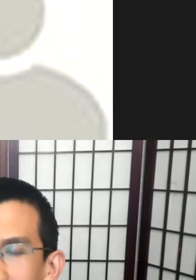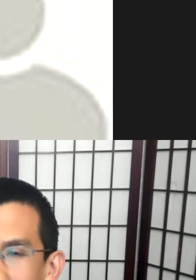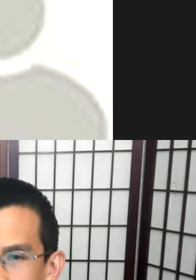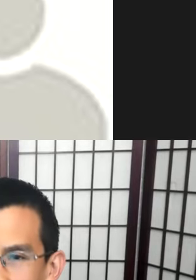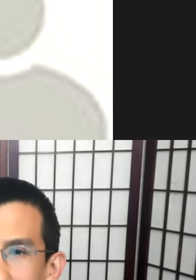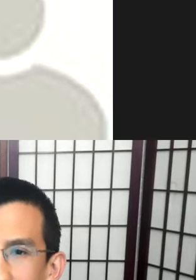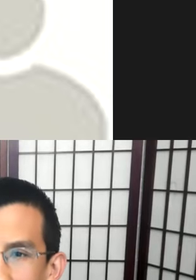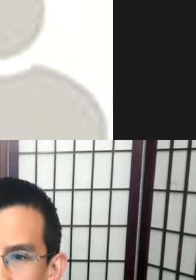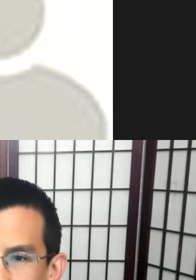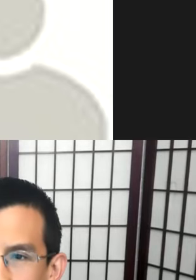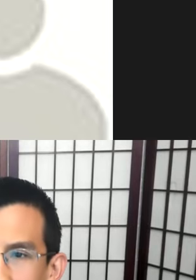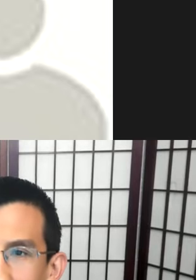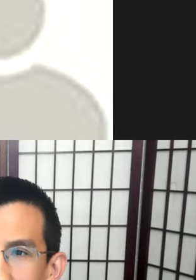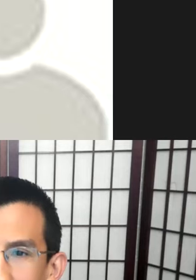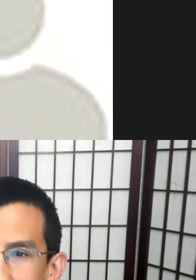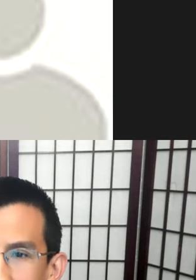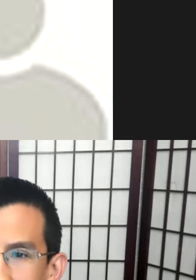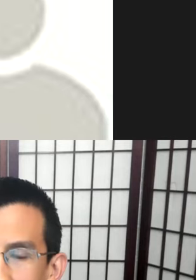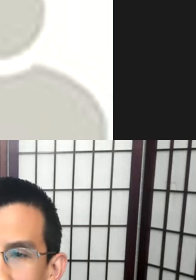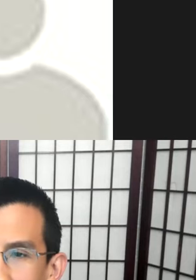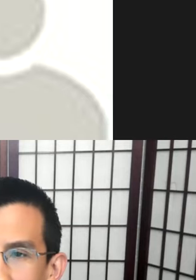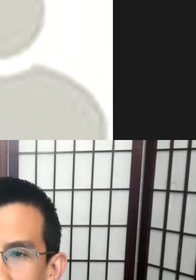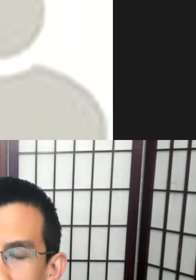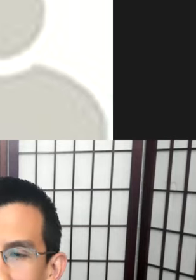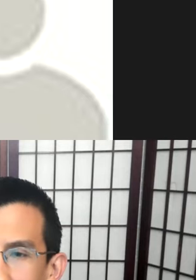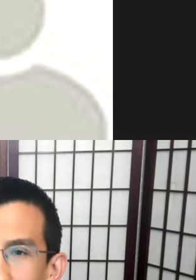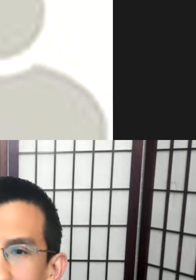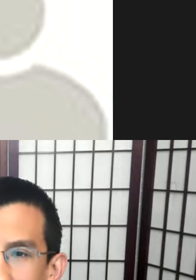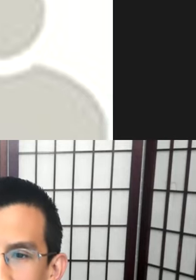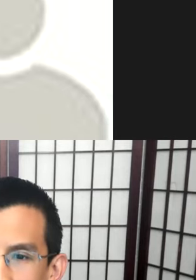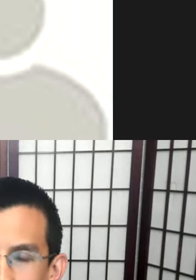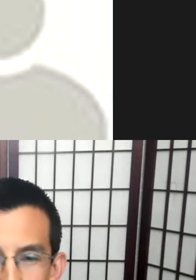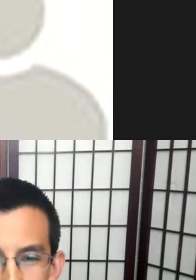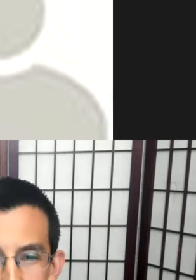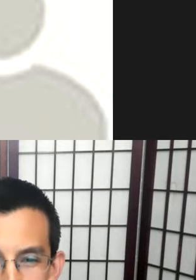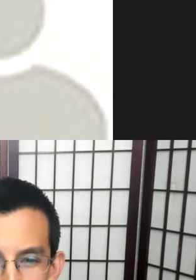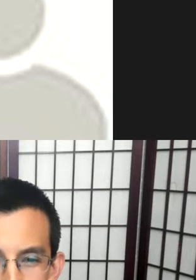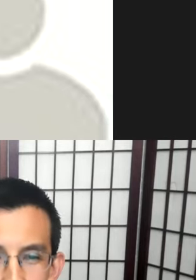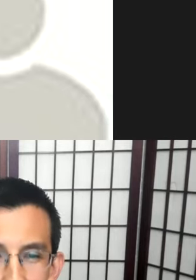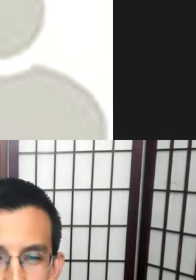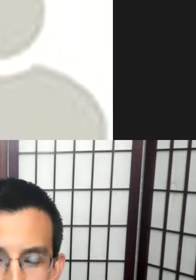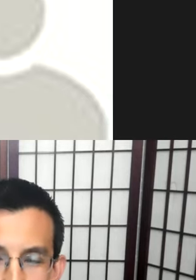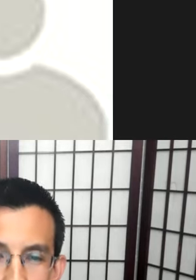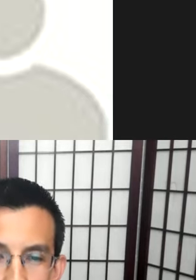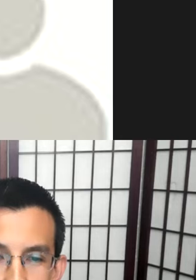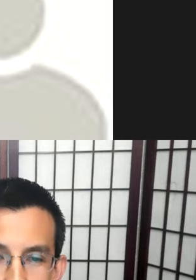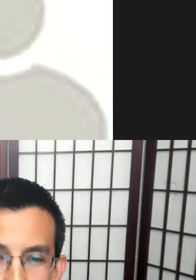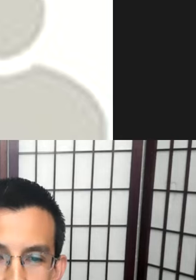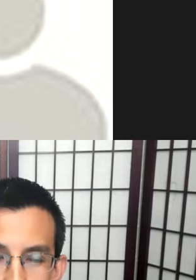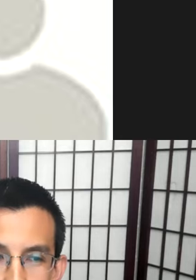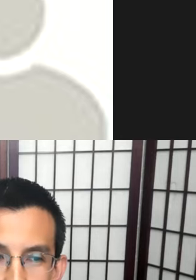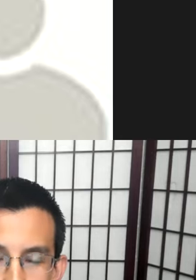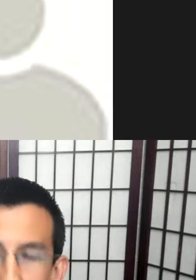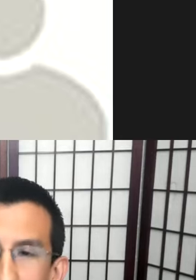extinct to refer to languages that not have not been spoken for a very long time, and are no longer part of anyone's ethnic identity, such as ancient